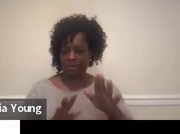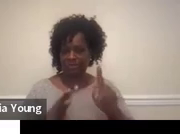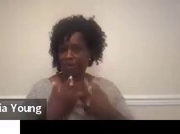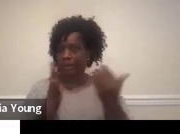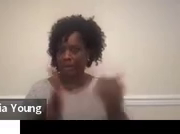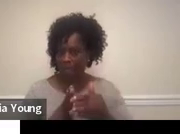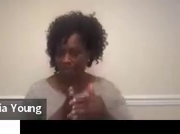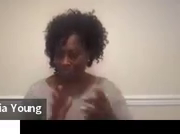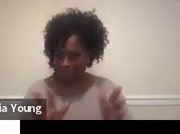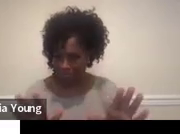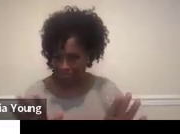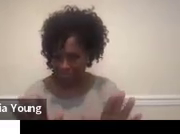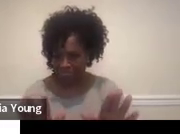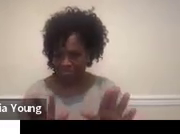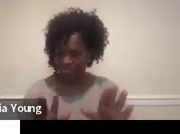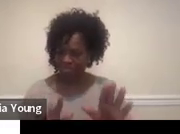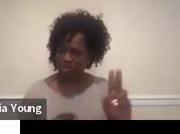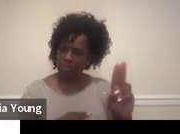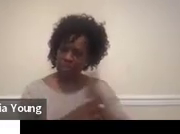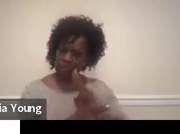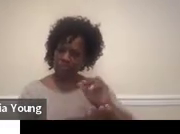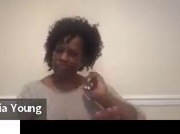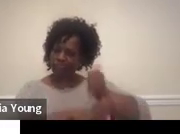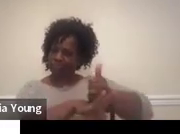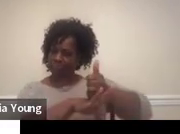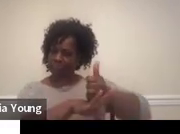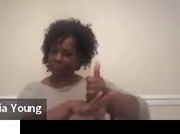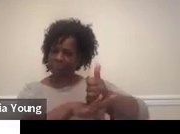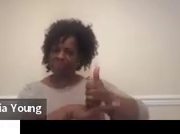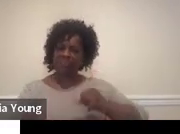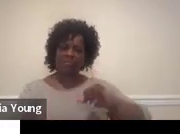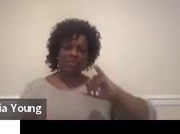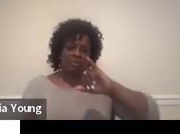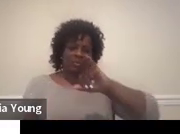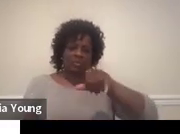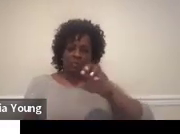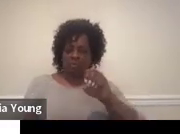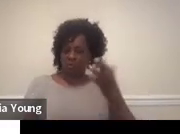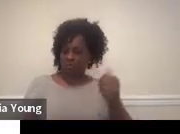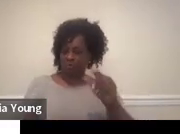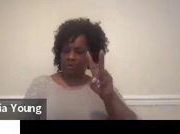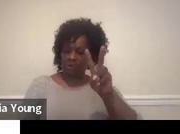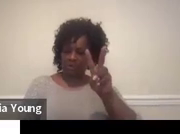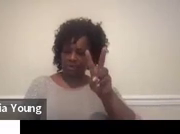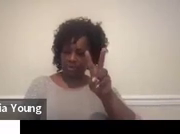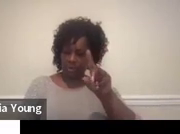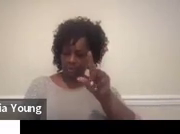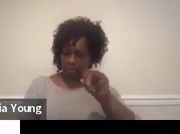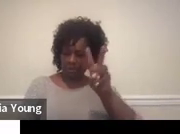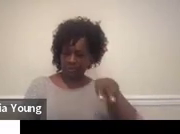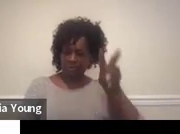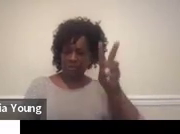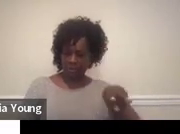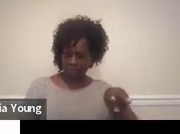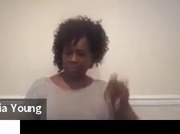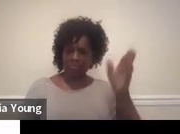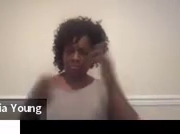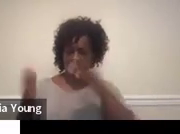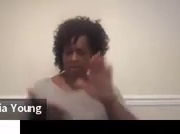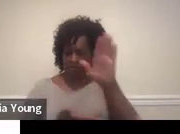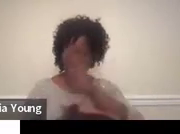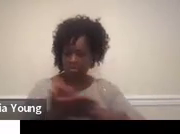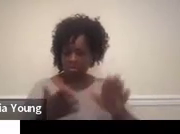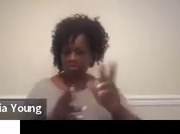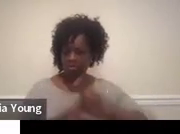So by June 15, 2022, in preparation for college and career readiness, given